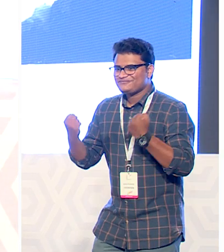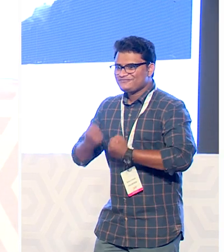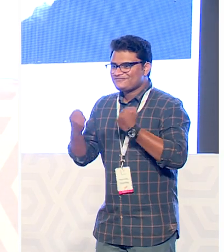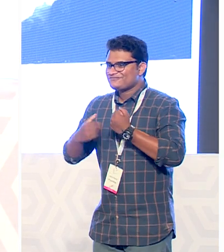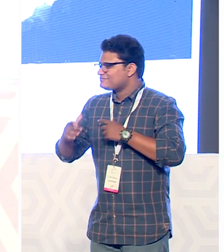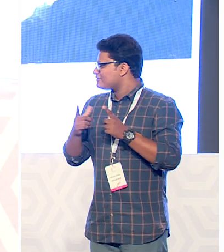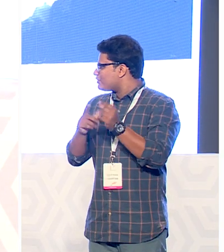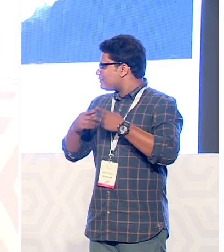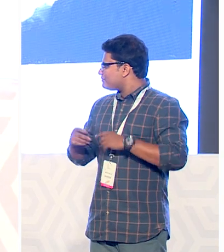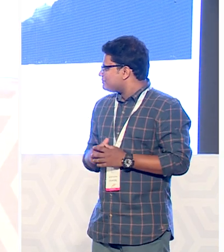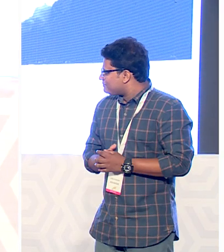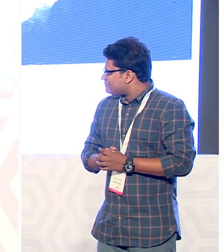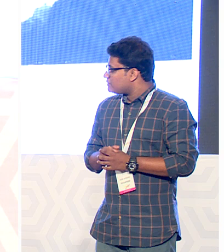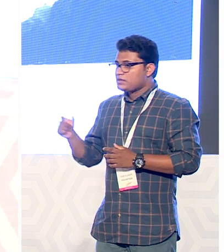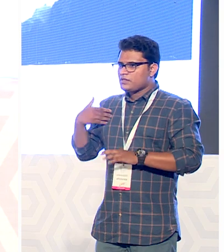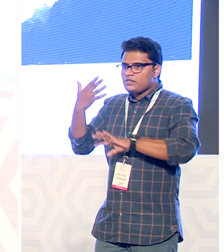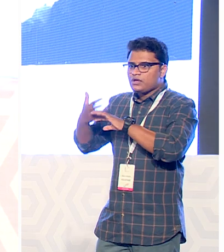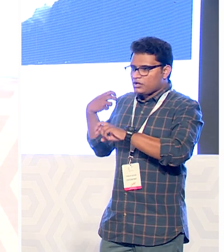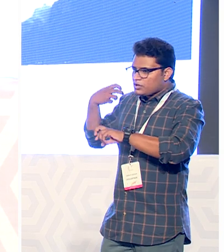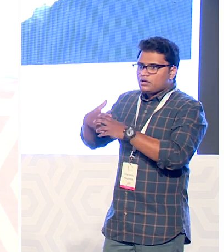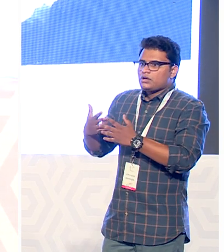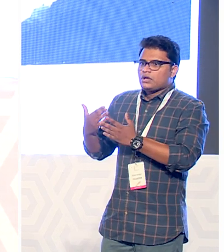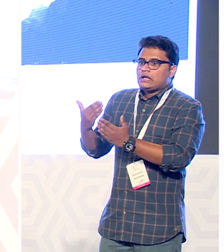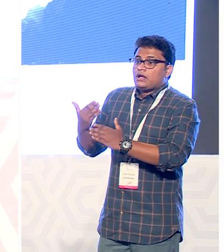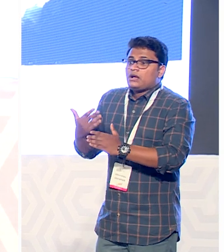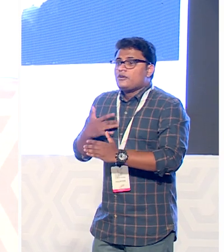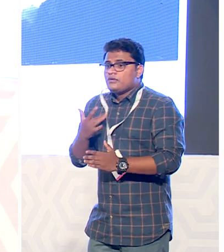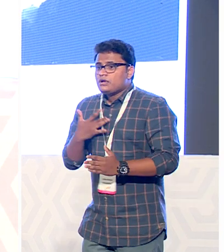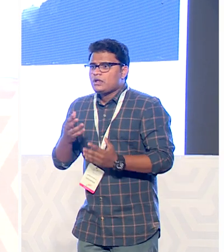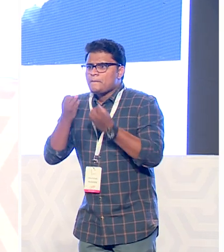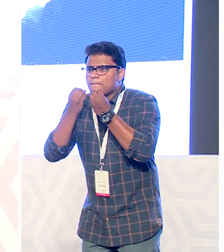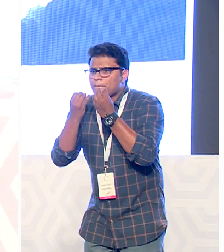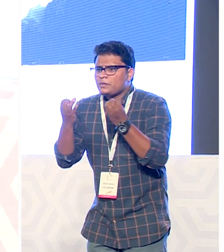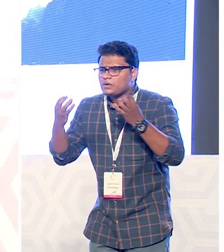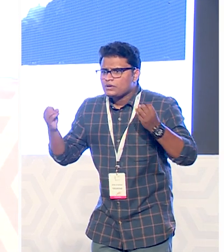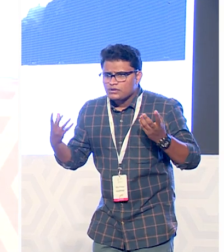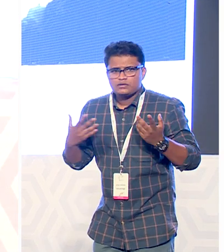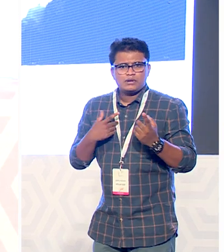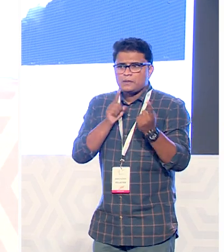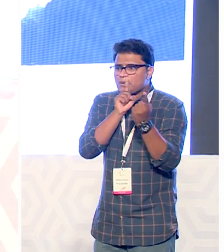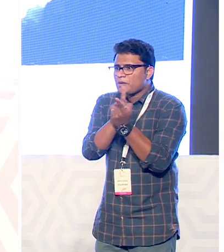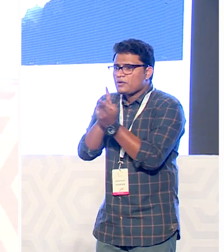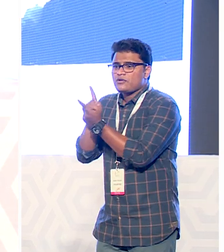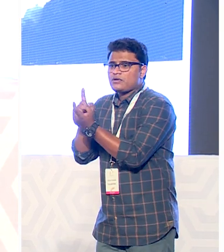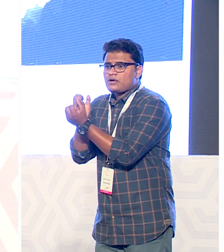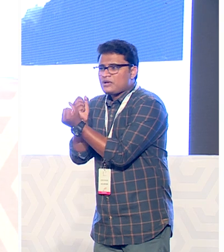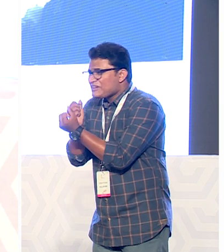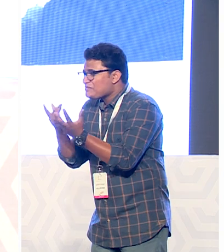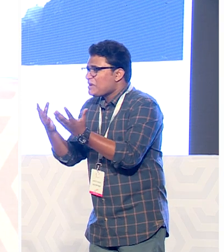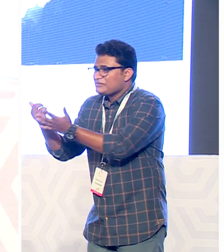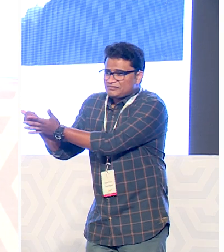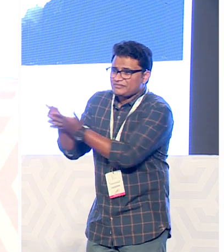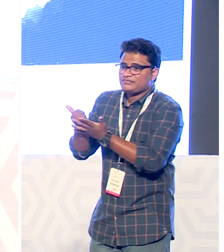now throughout my journey so far I have needed and luckily gotten lot of help